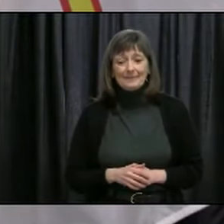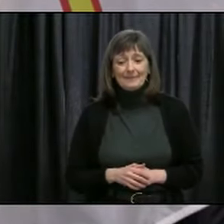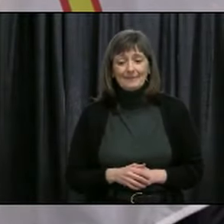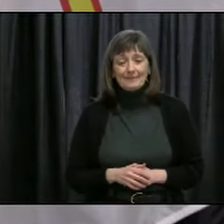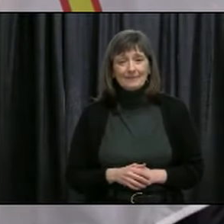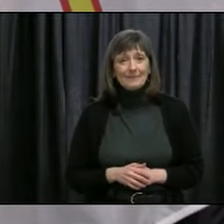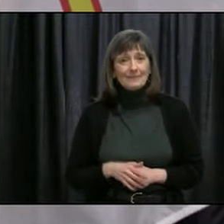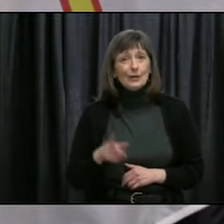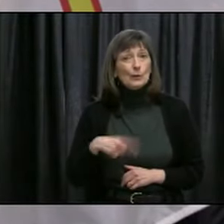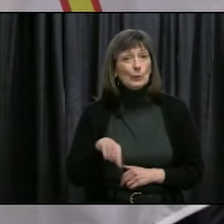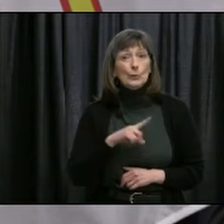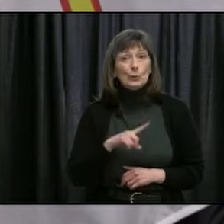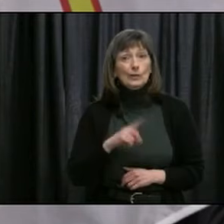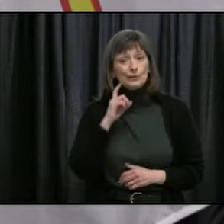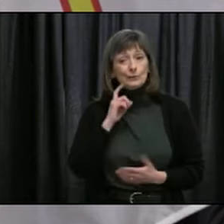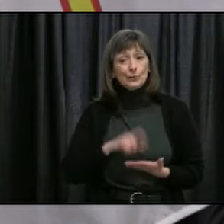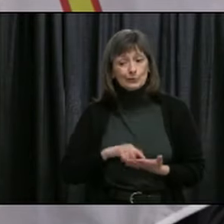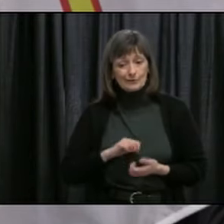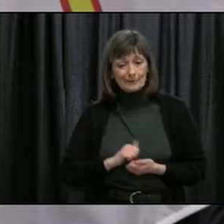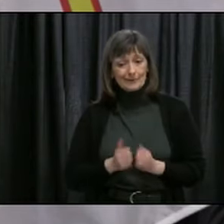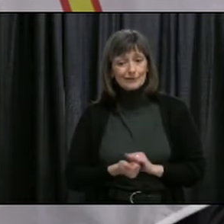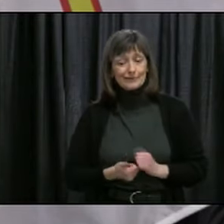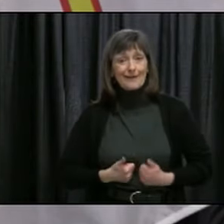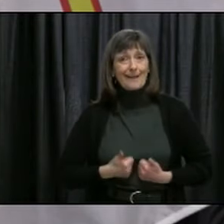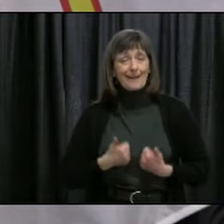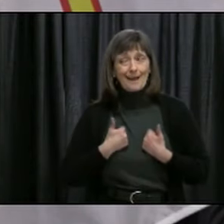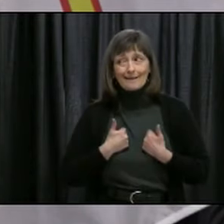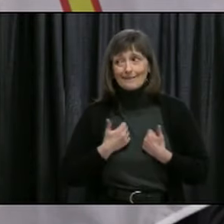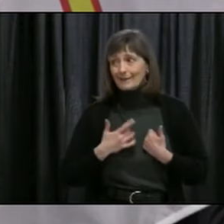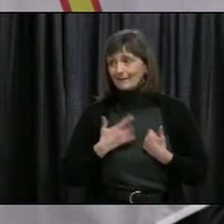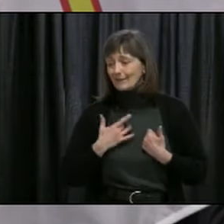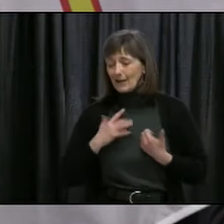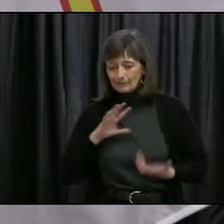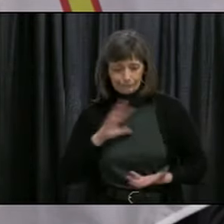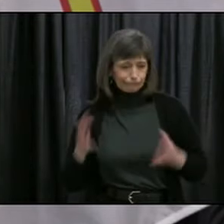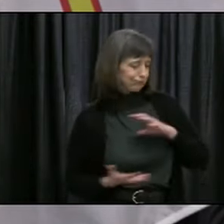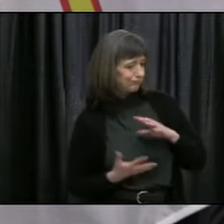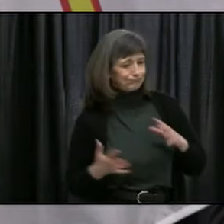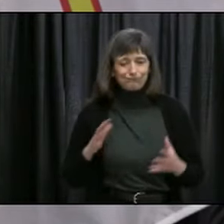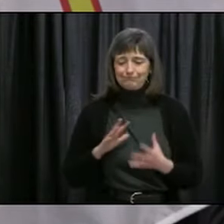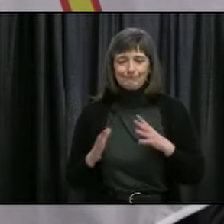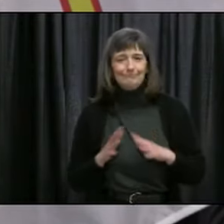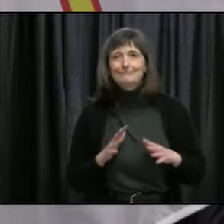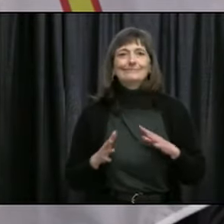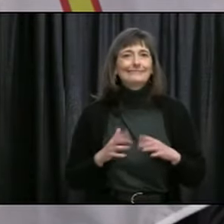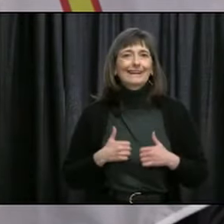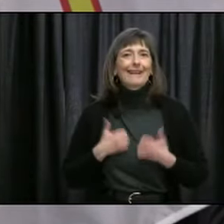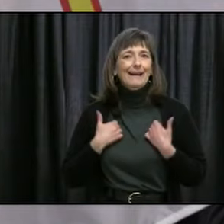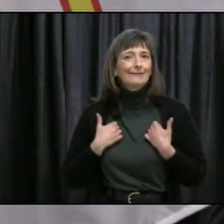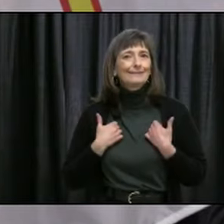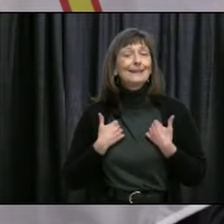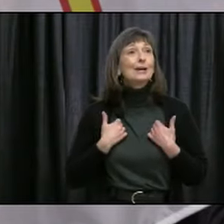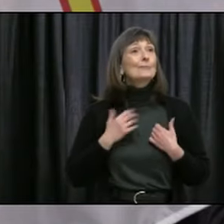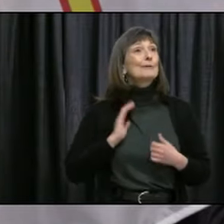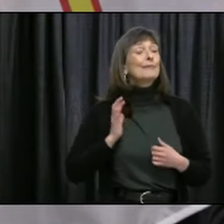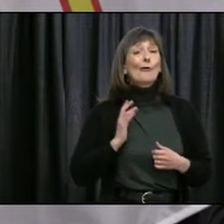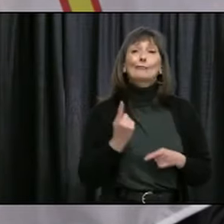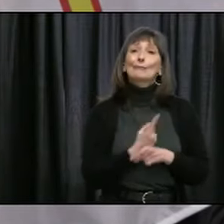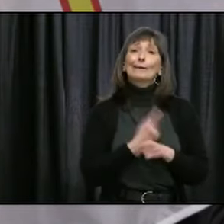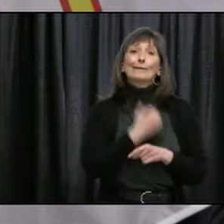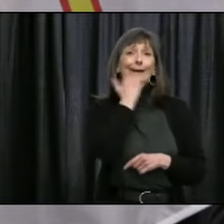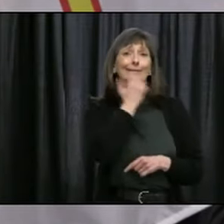all experienced it in our lives. It's felt, it feels like it's been turned upside down to many of us. Activities that were once